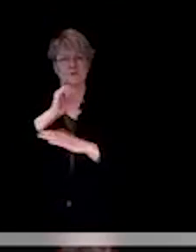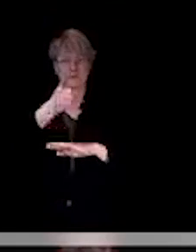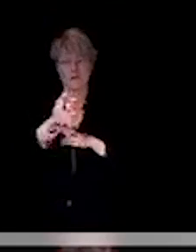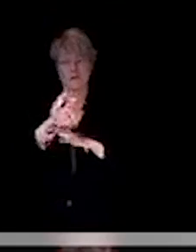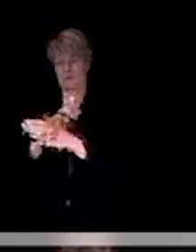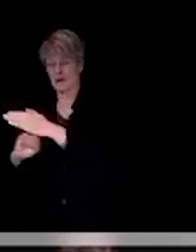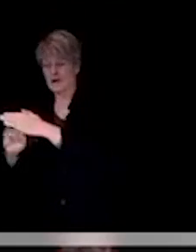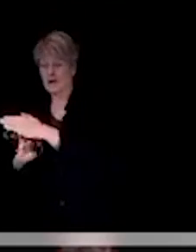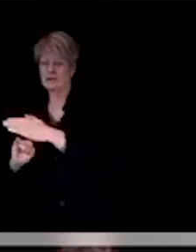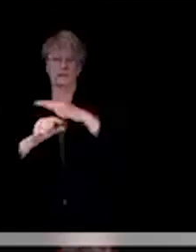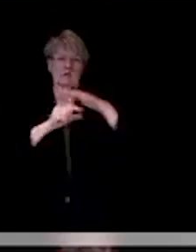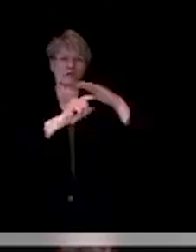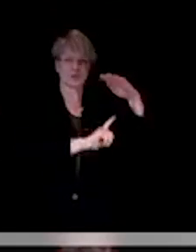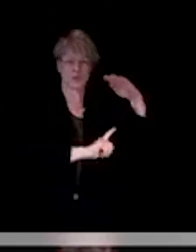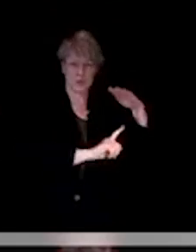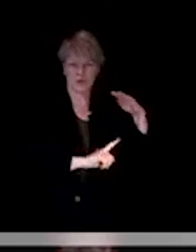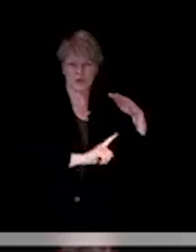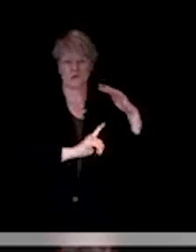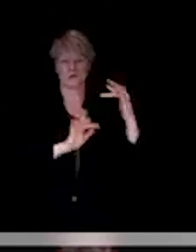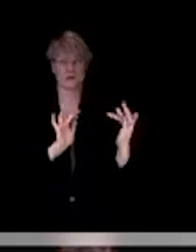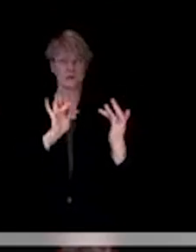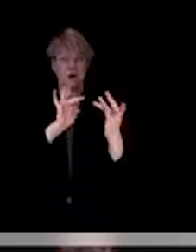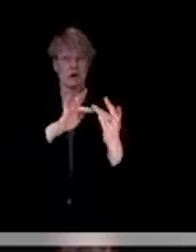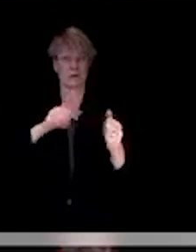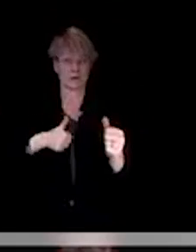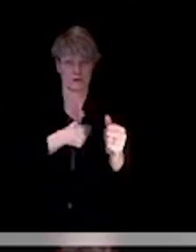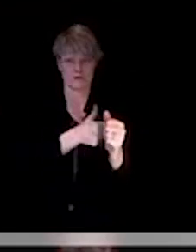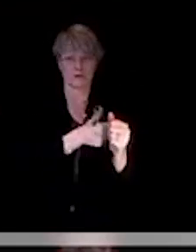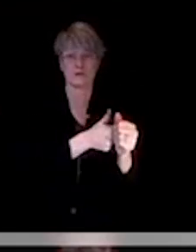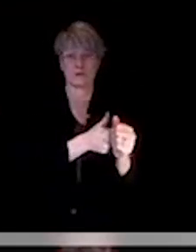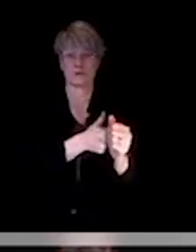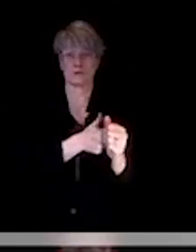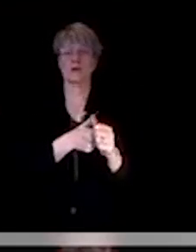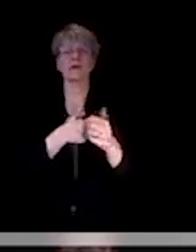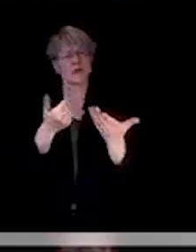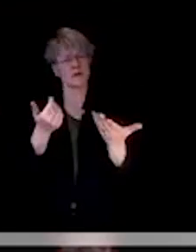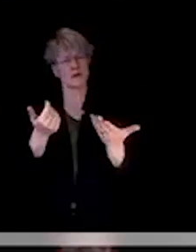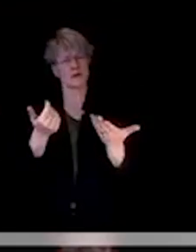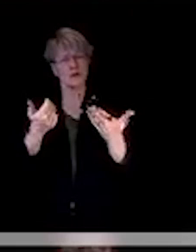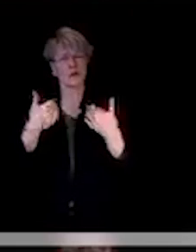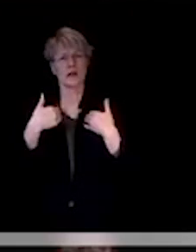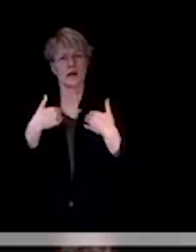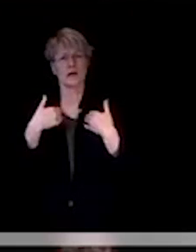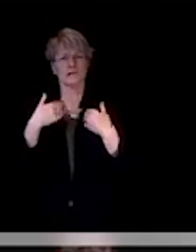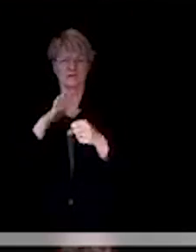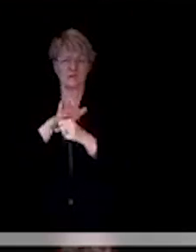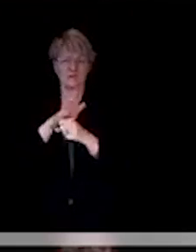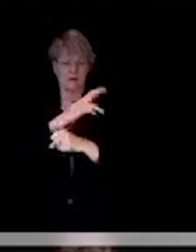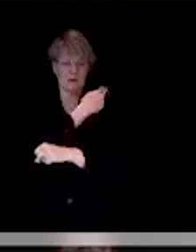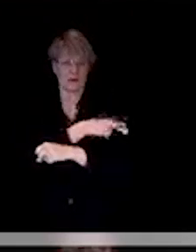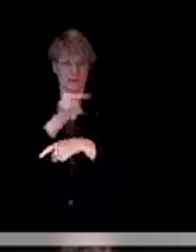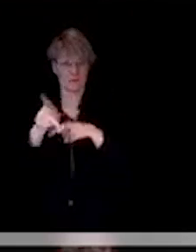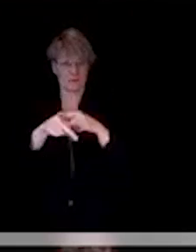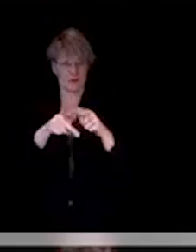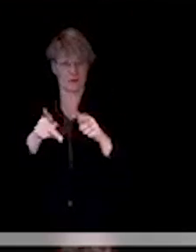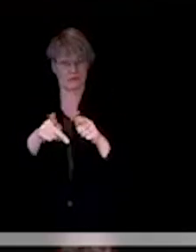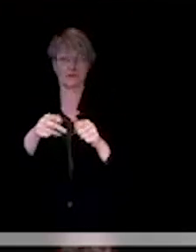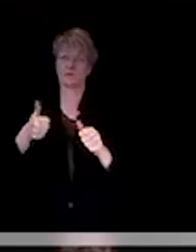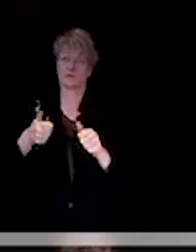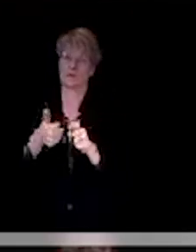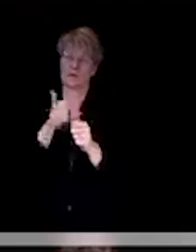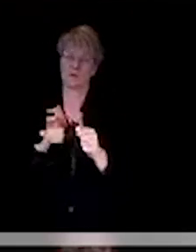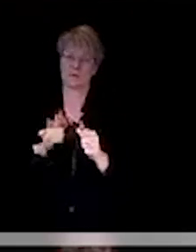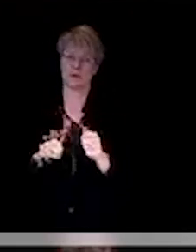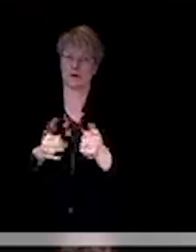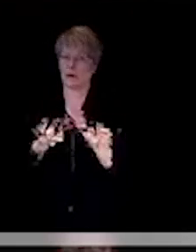tracing, and we have the capacity to do that and don't overwhelm our hospital system. And so, we expect that these